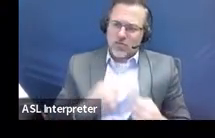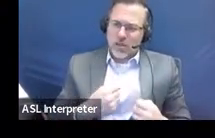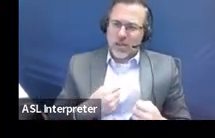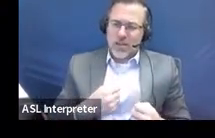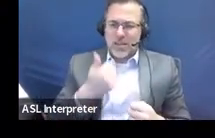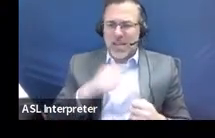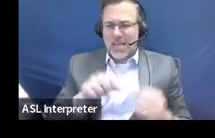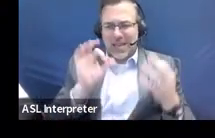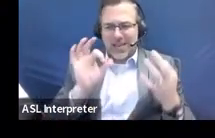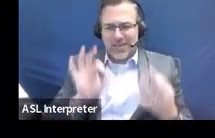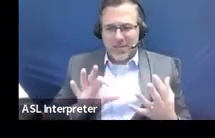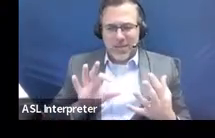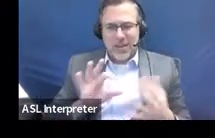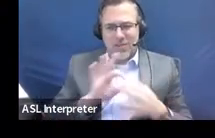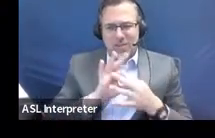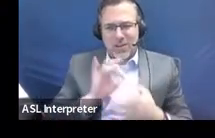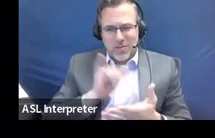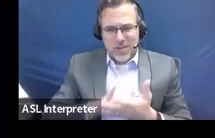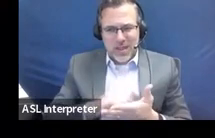guidance around that?